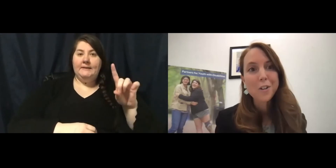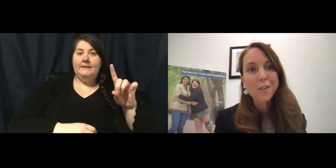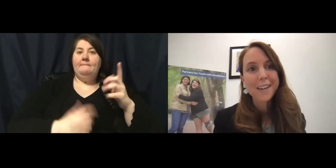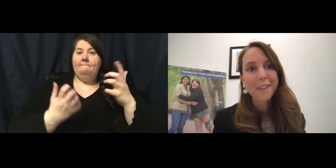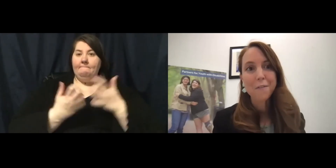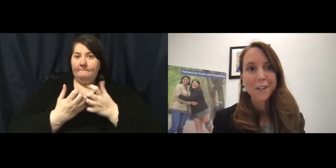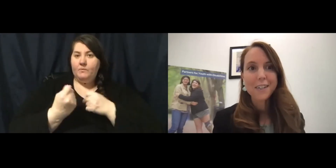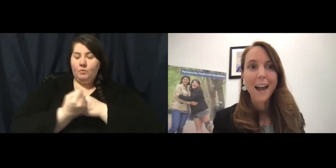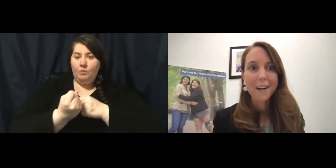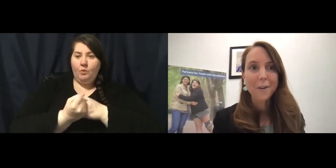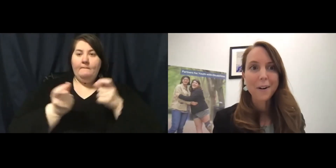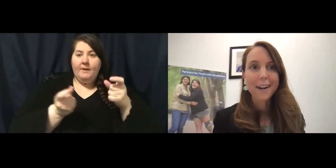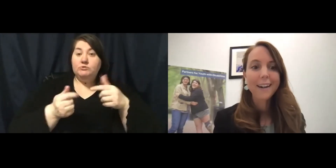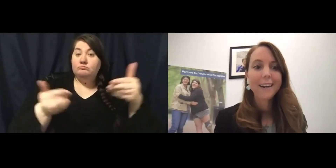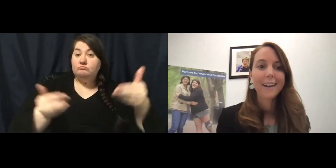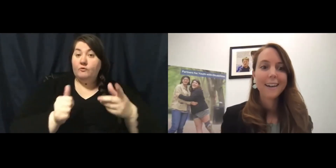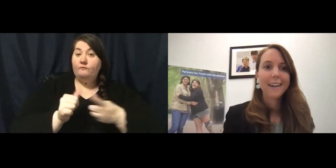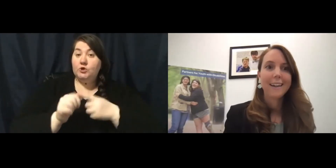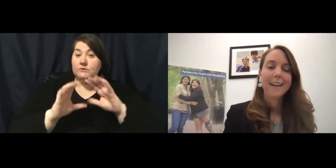introducing the first category.